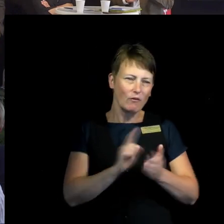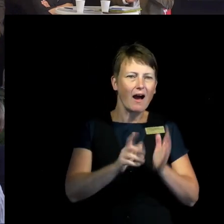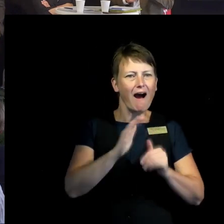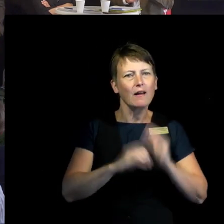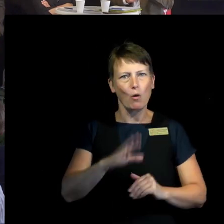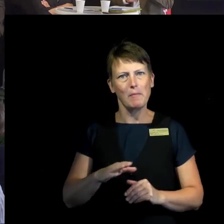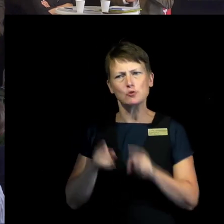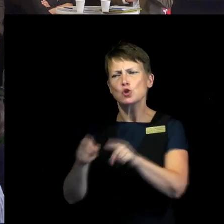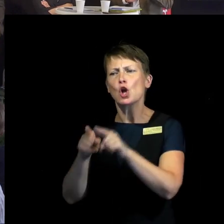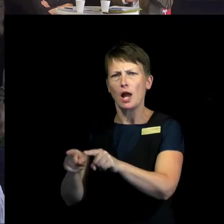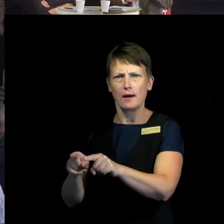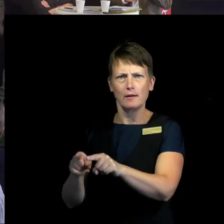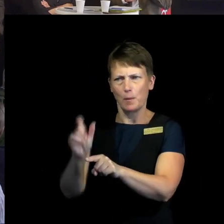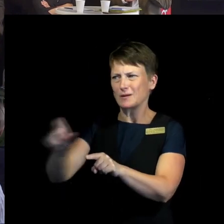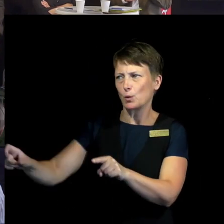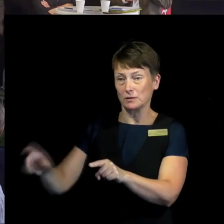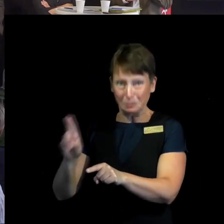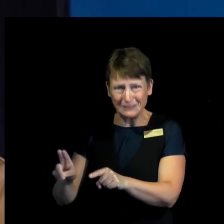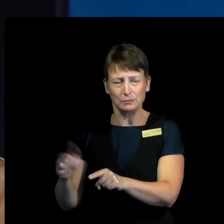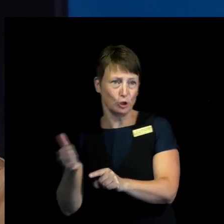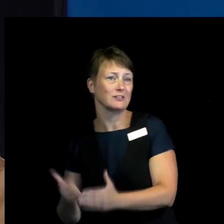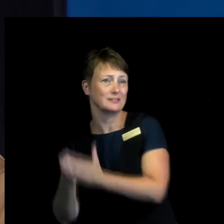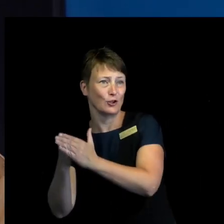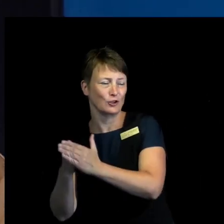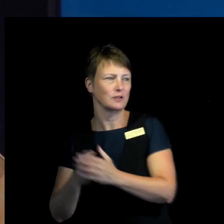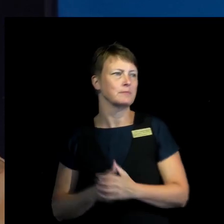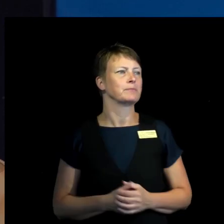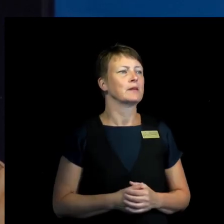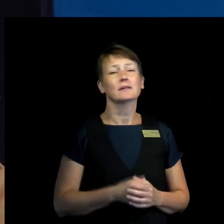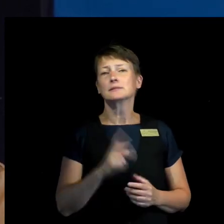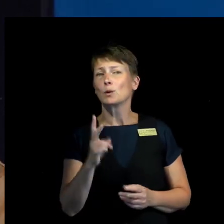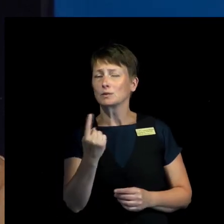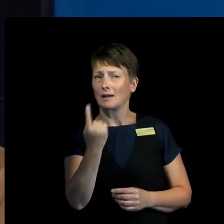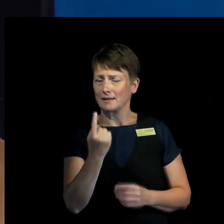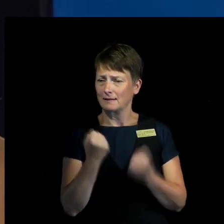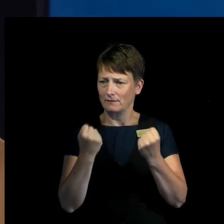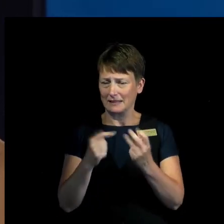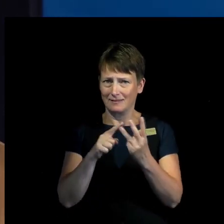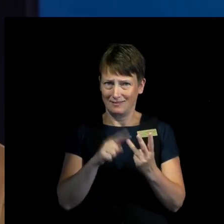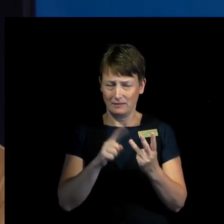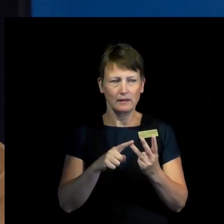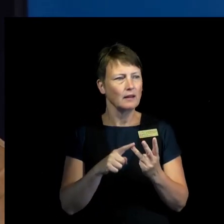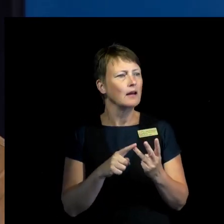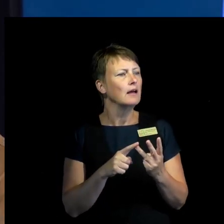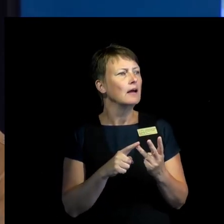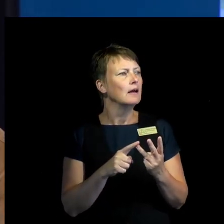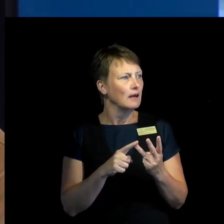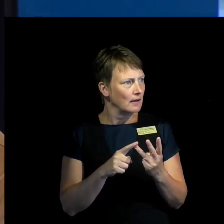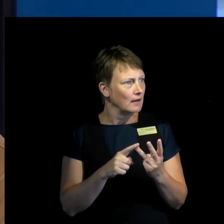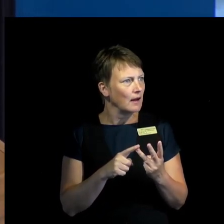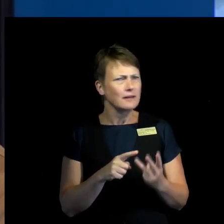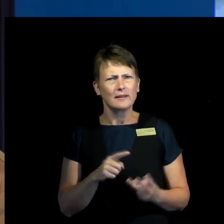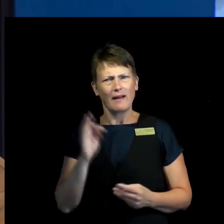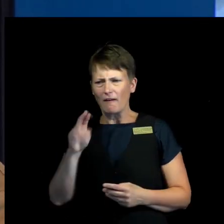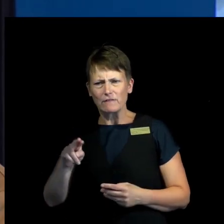need of the rights. And the third issue that I think is important to raise is also what we see as a lack of appropriate response